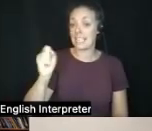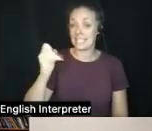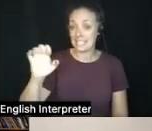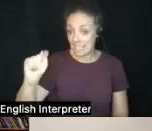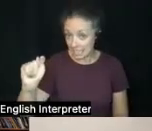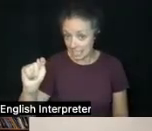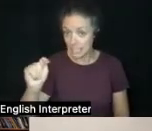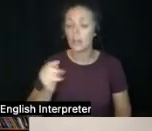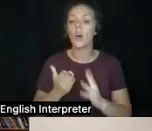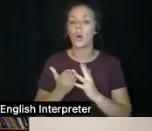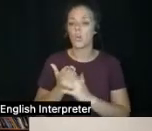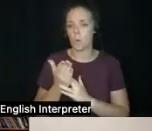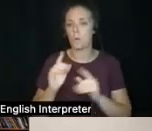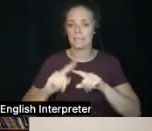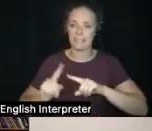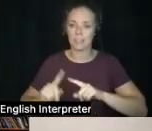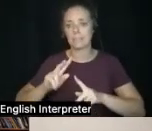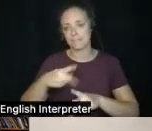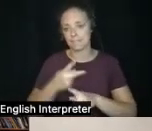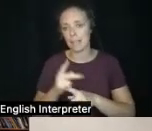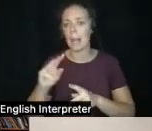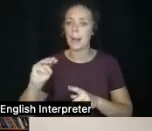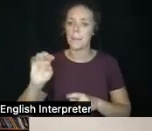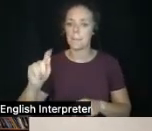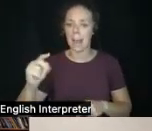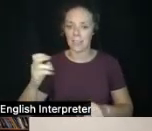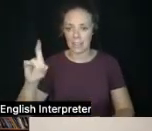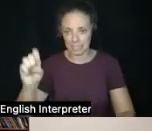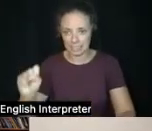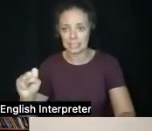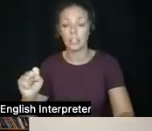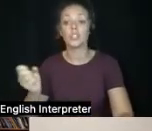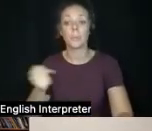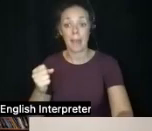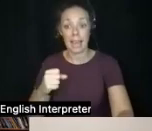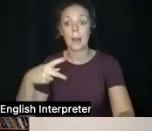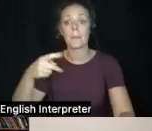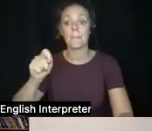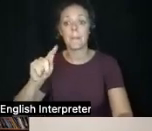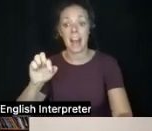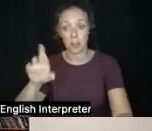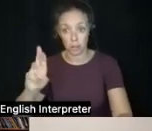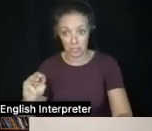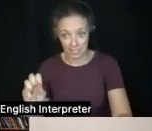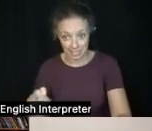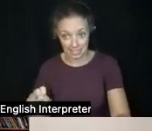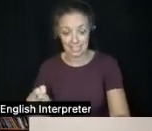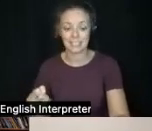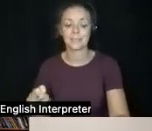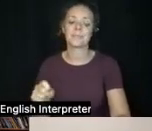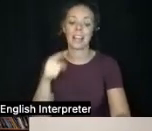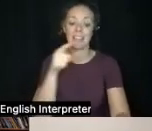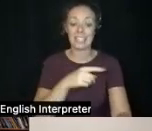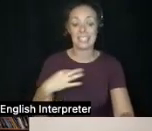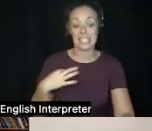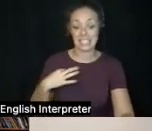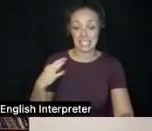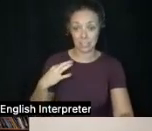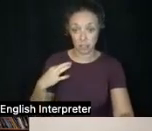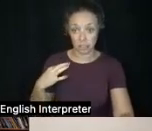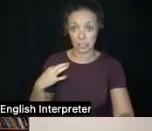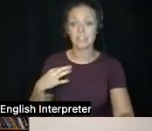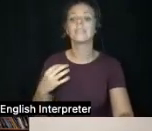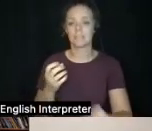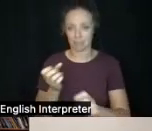methods to create pattern. And so this t-shirt was created with